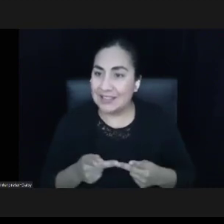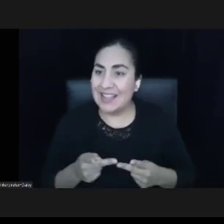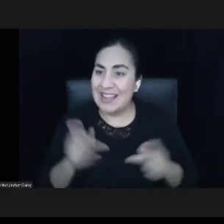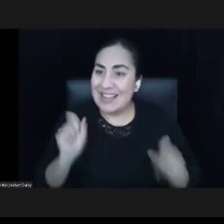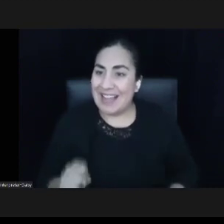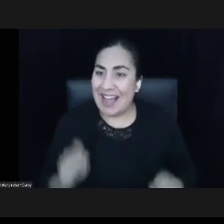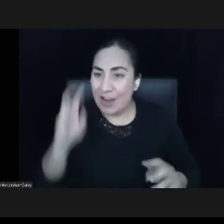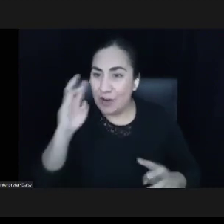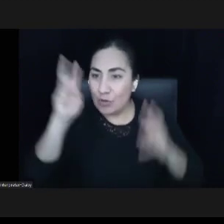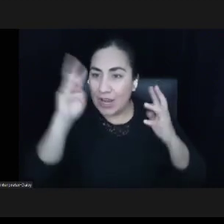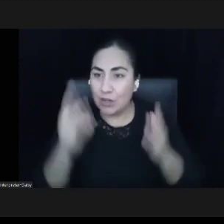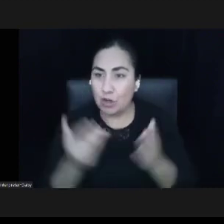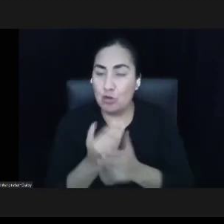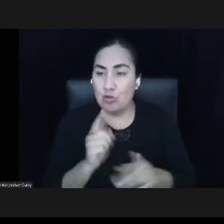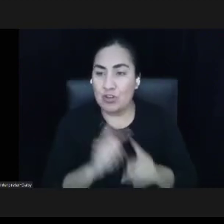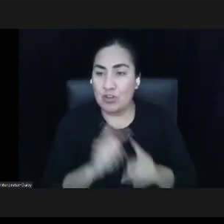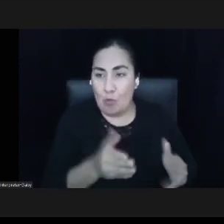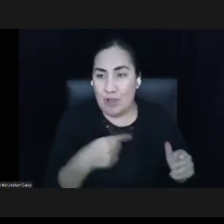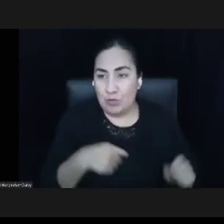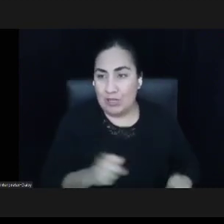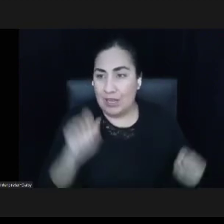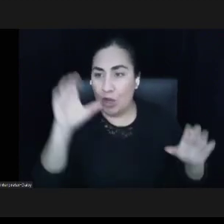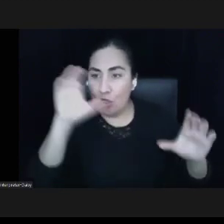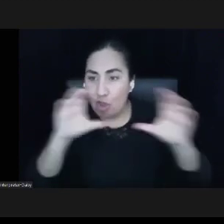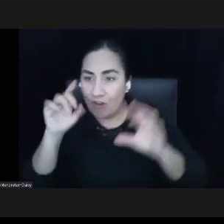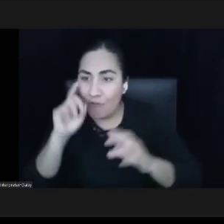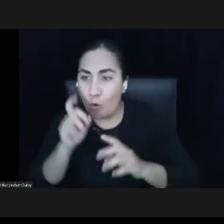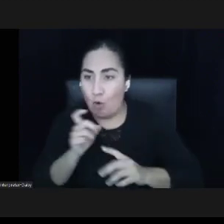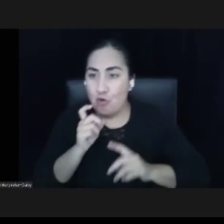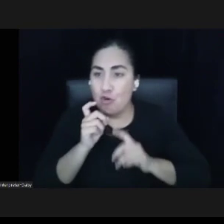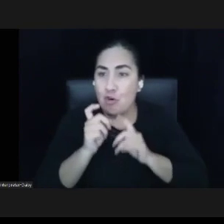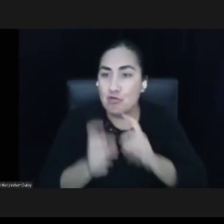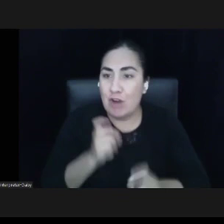to the world by moving money to where the hurt is the worst.